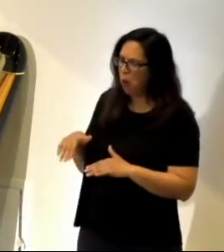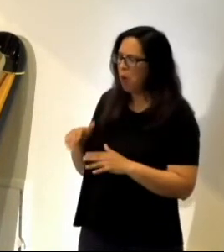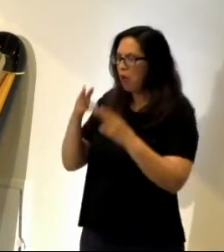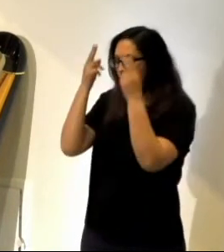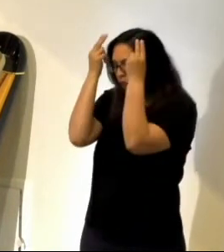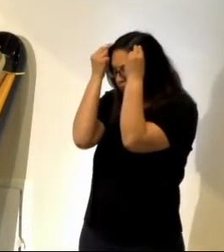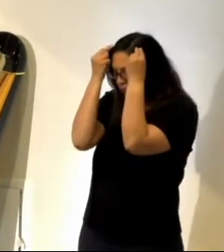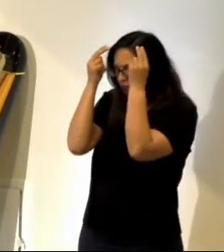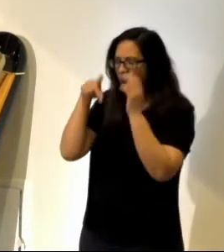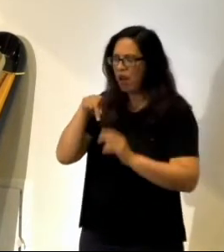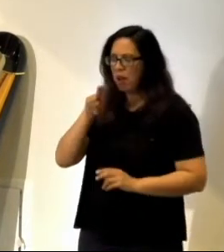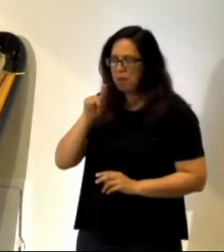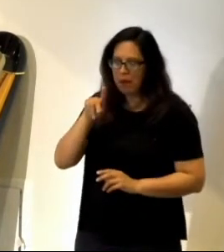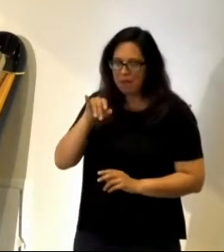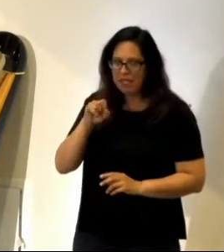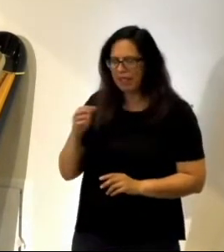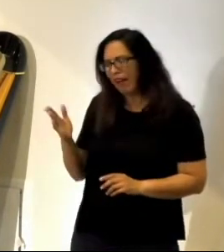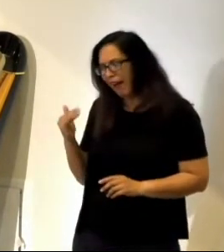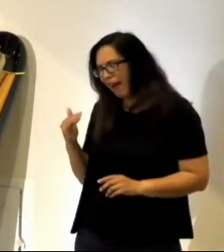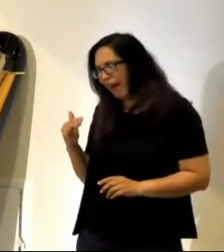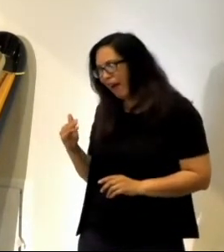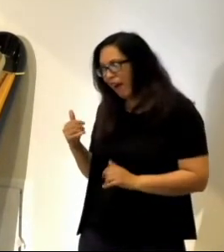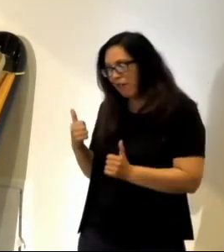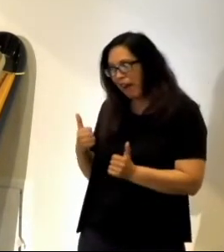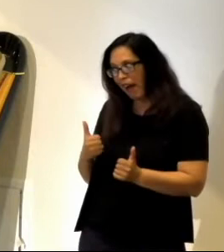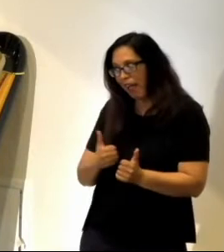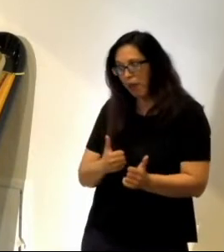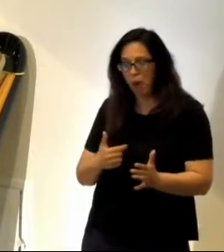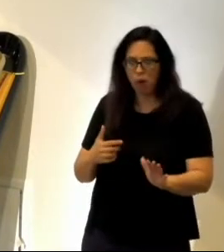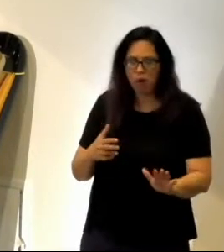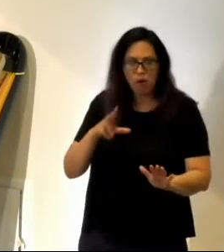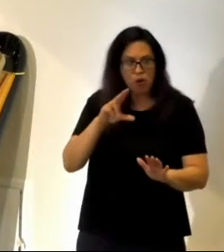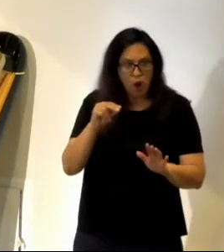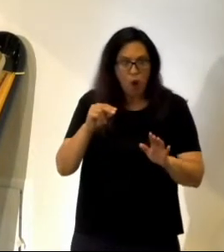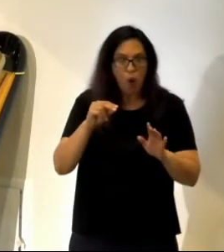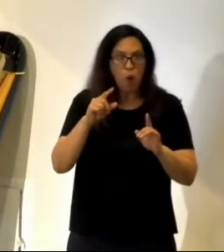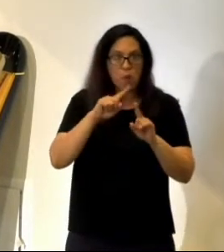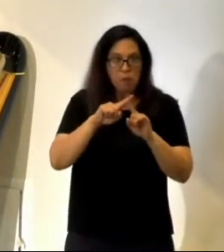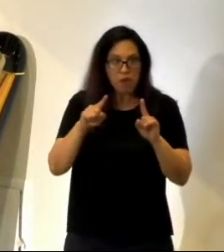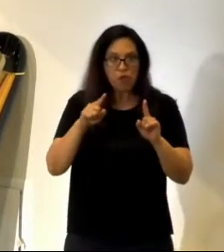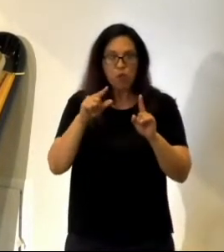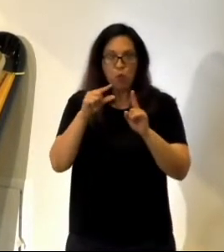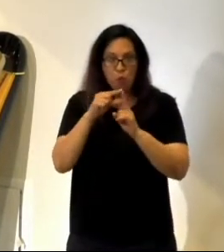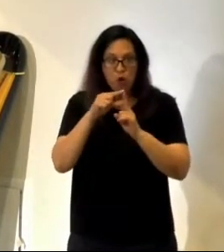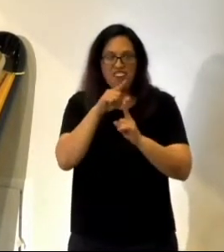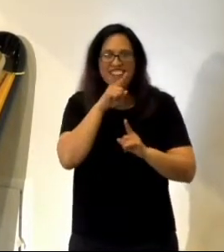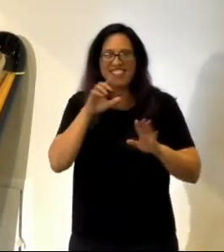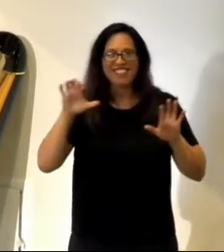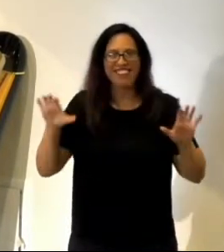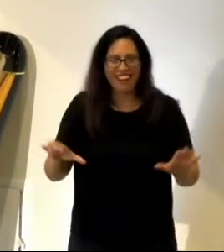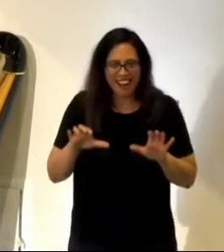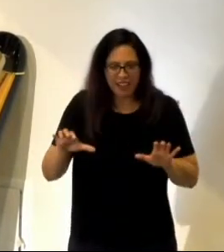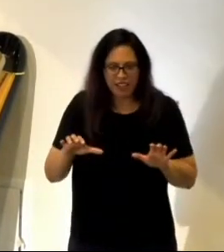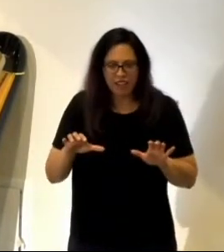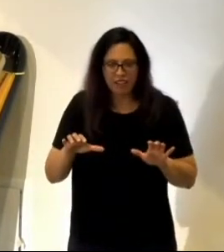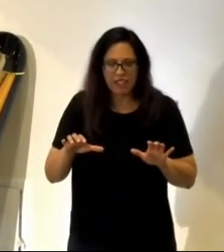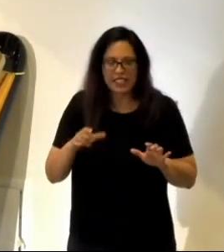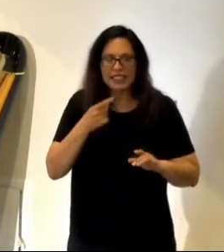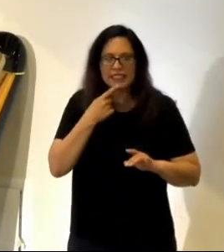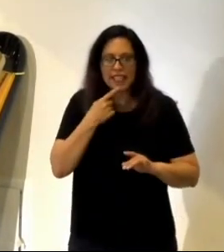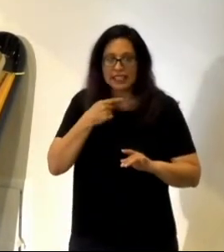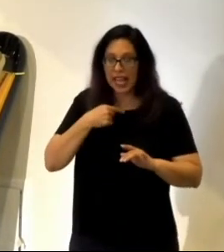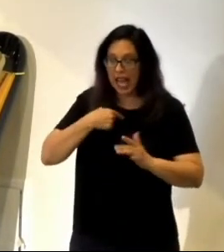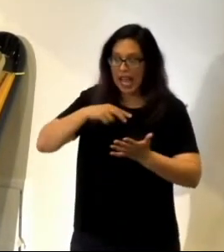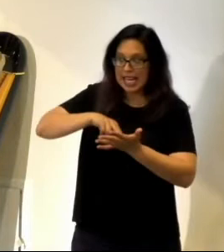come follow. Come here, you know. But this word is actually active. It says, I'm following you